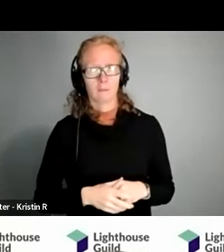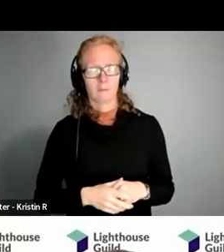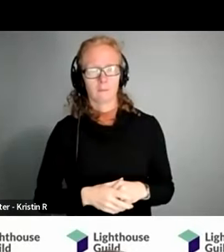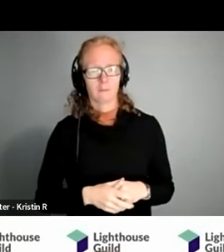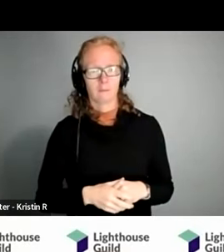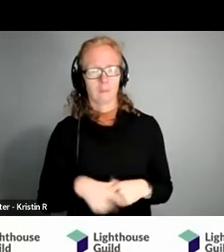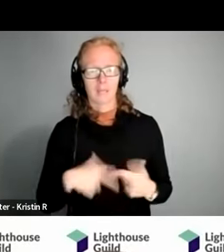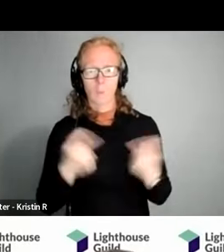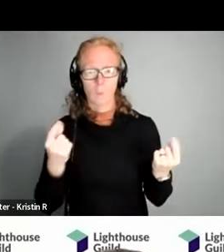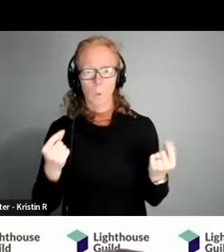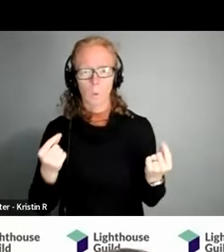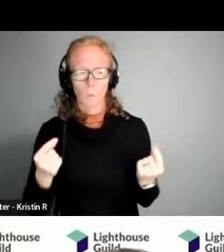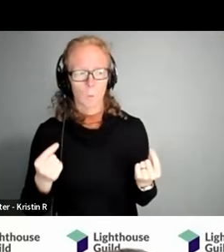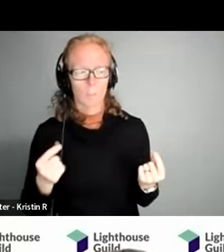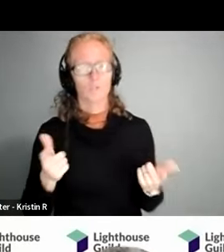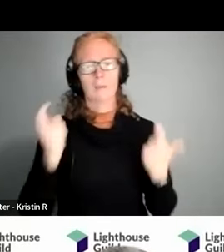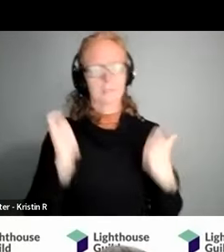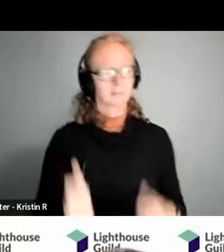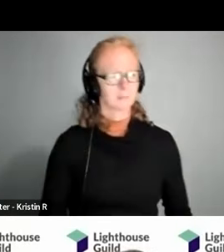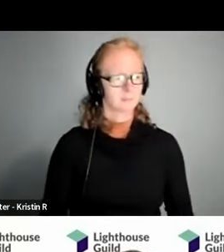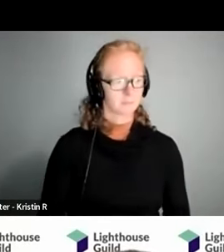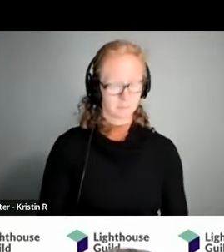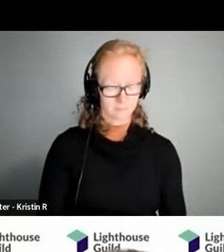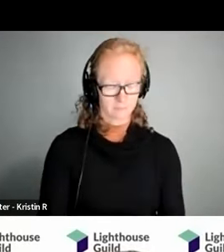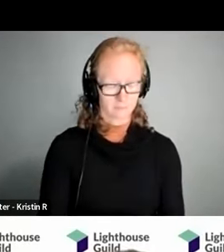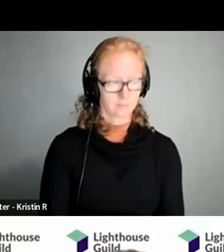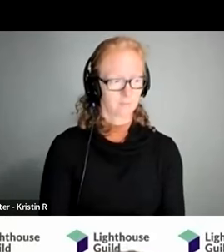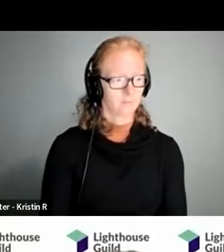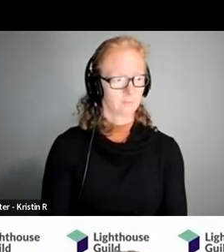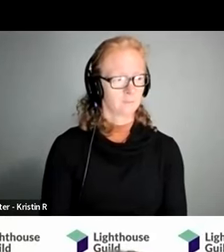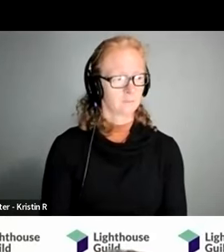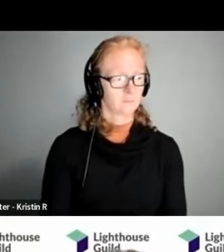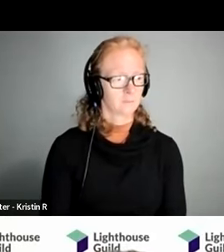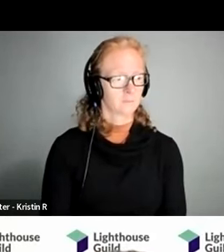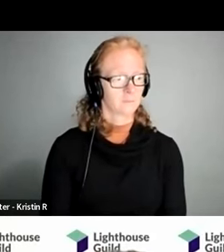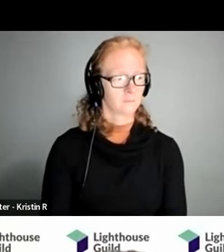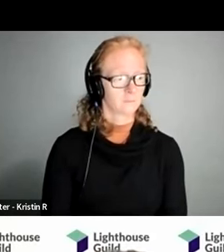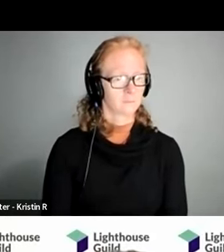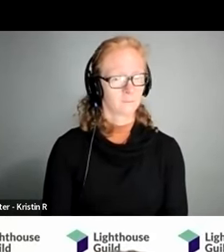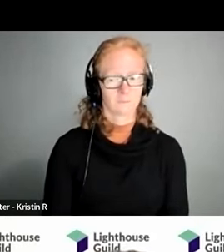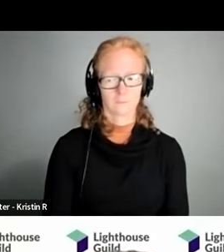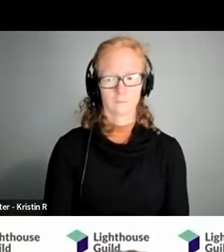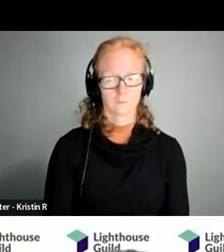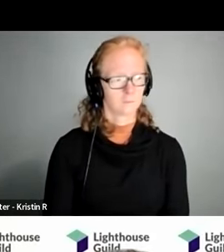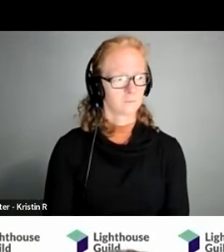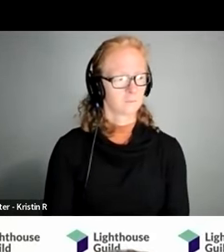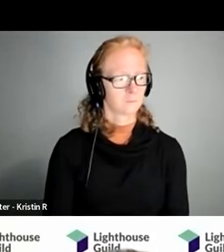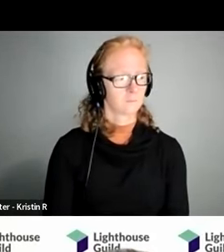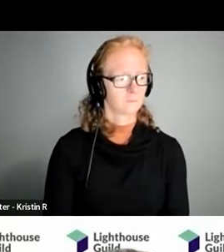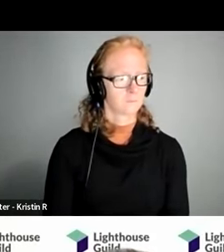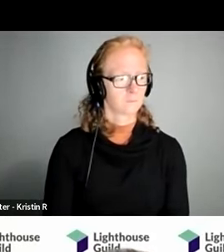you know anybody you're out the other they go too fast you have to know how the process and what works for one person doesn't another so we find a way